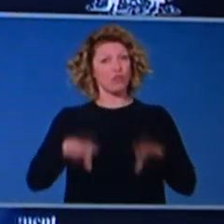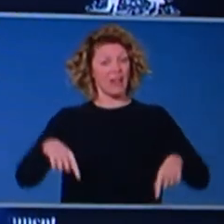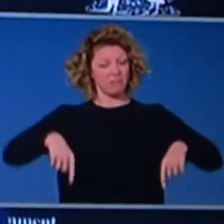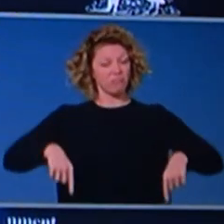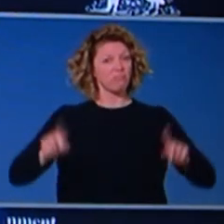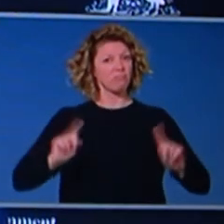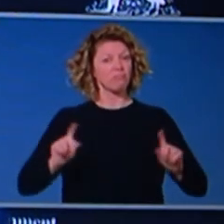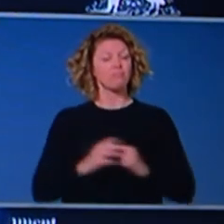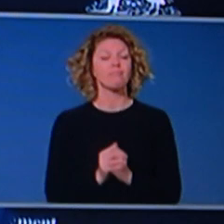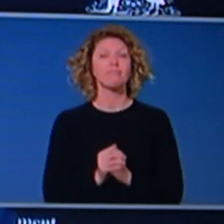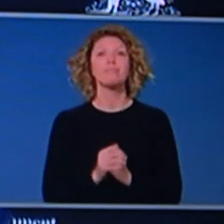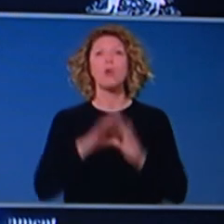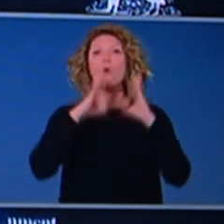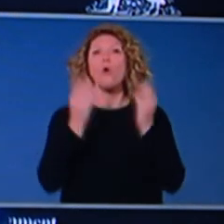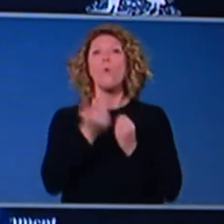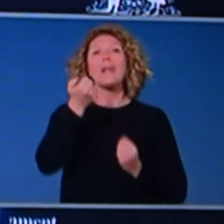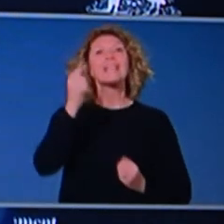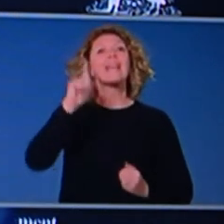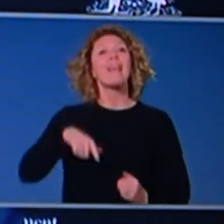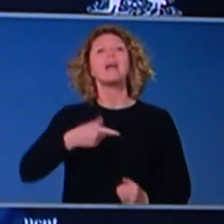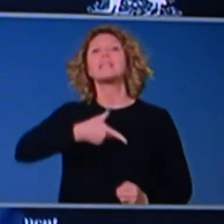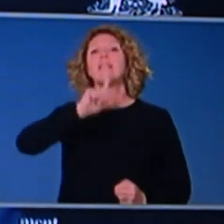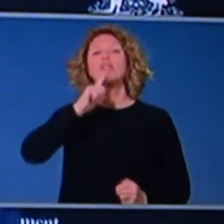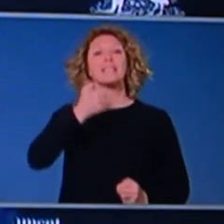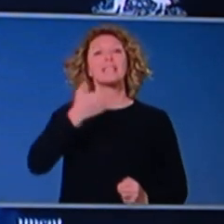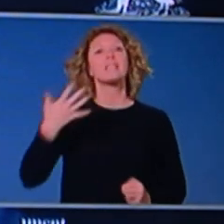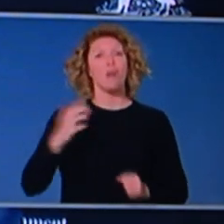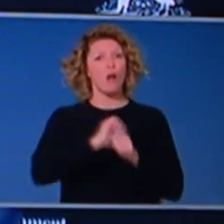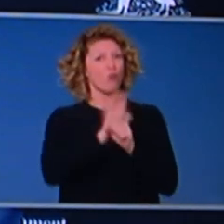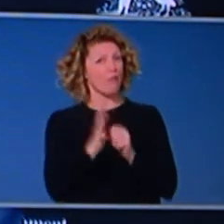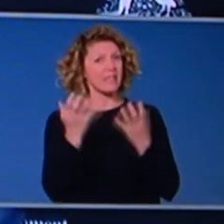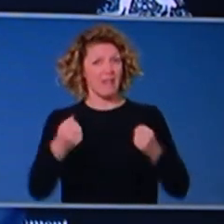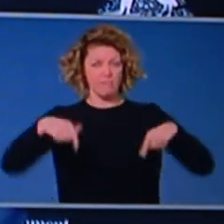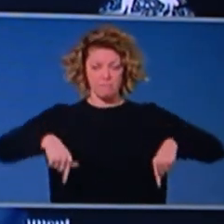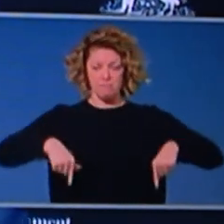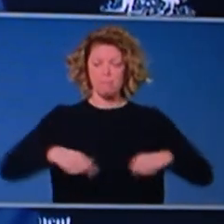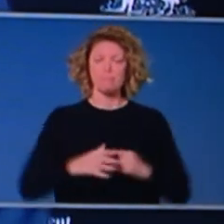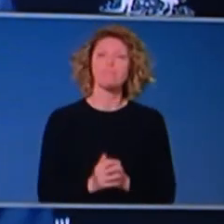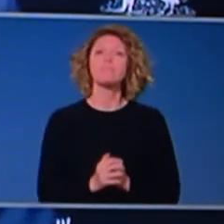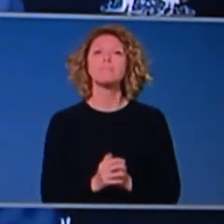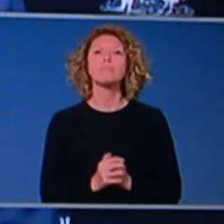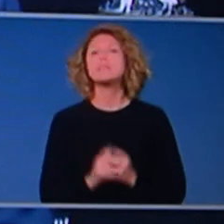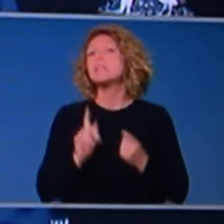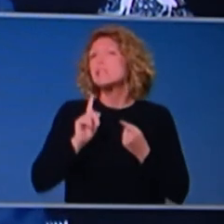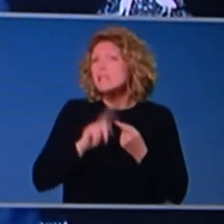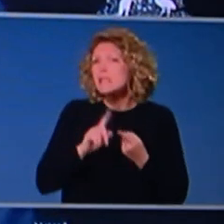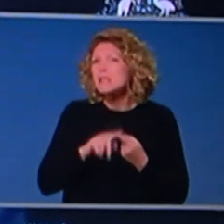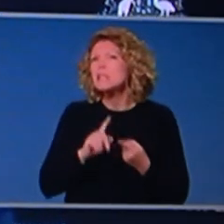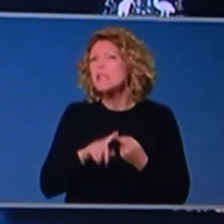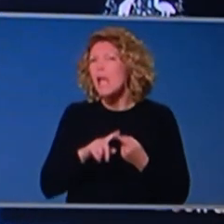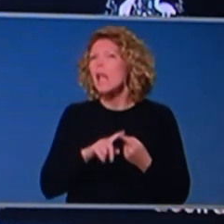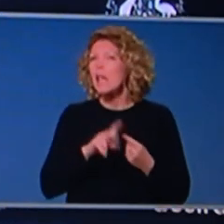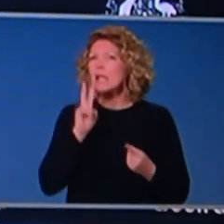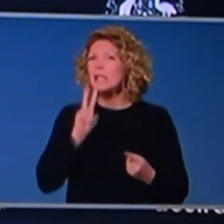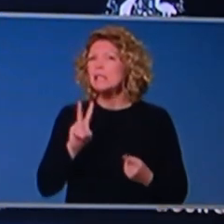6,765 cases, still consistently